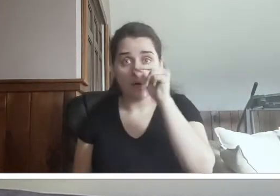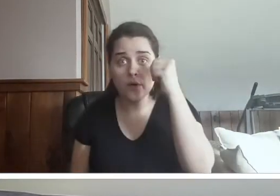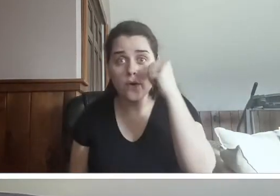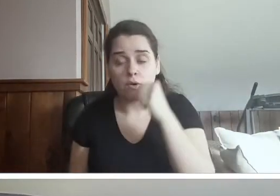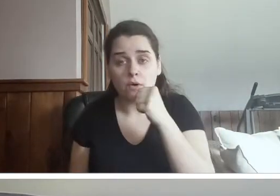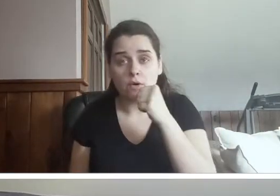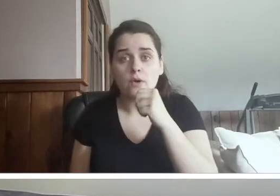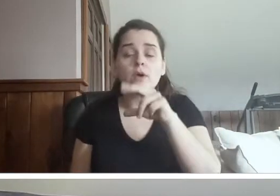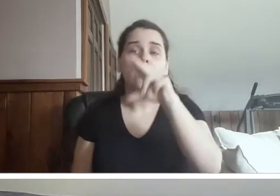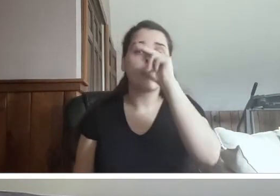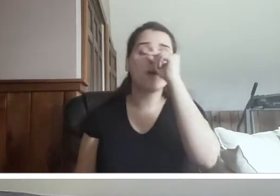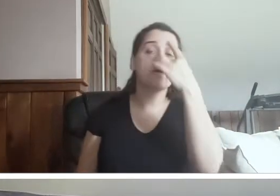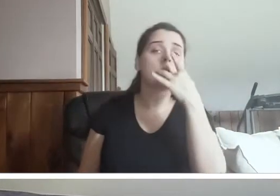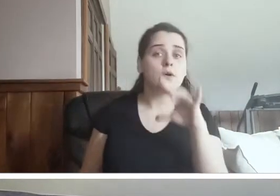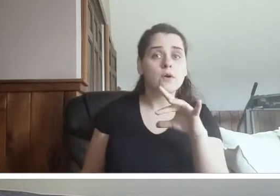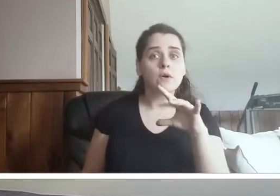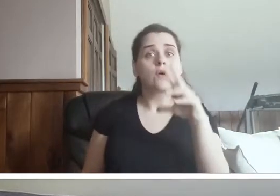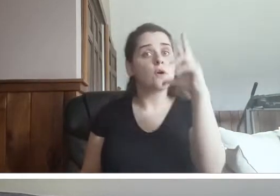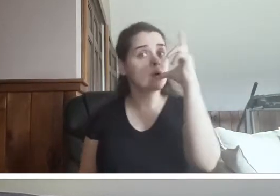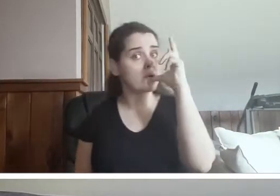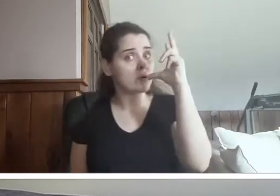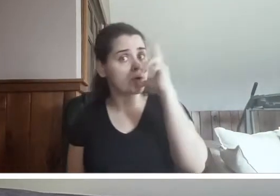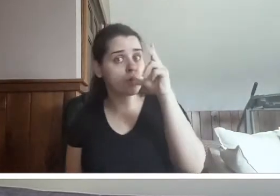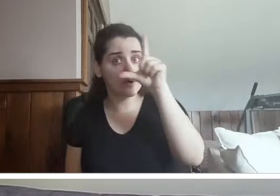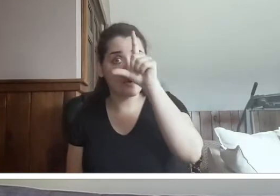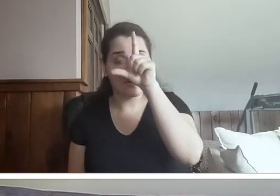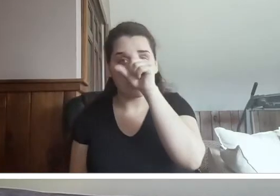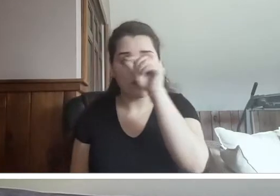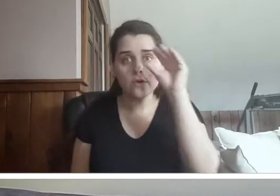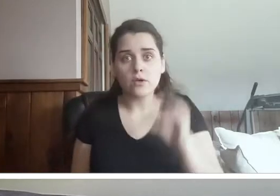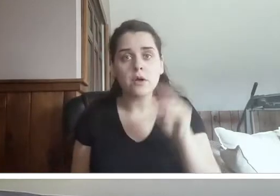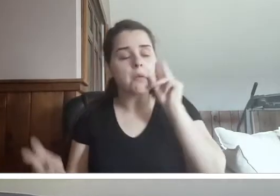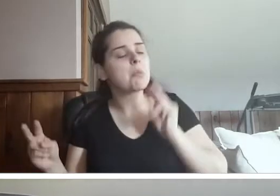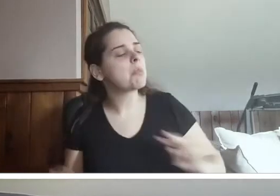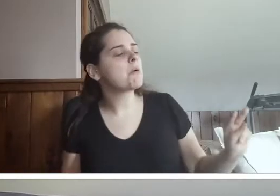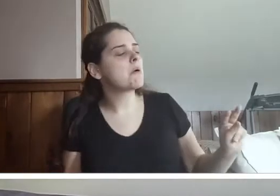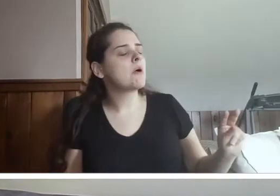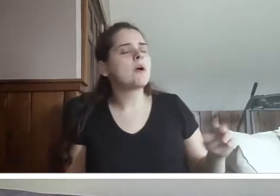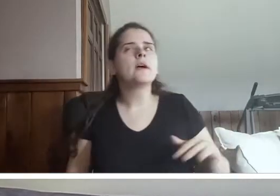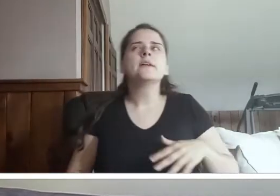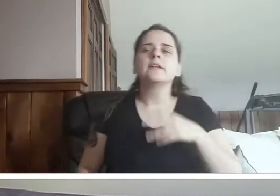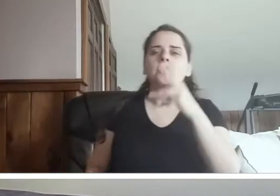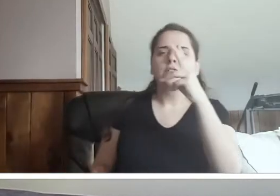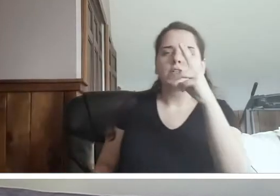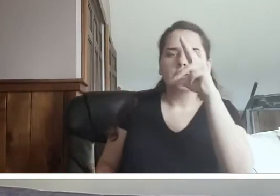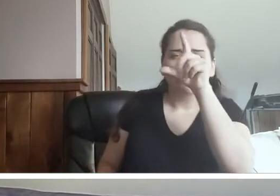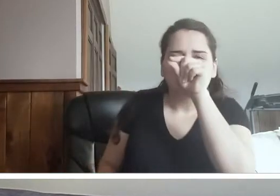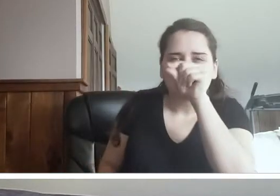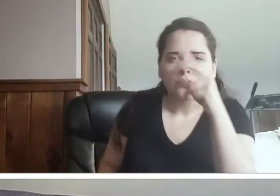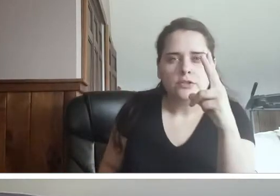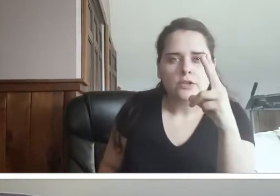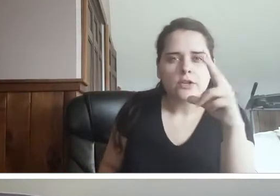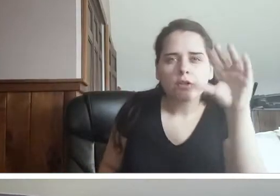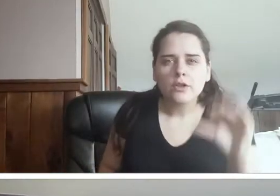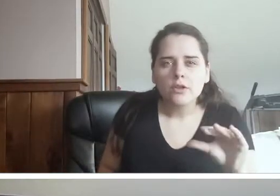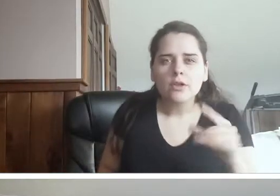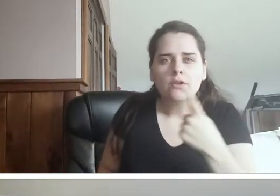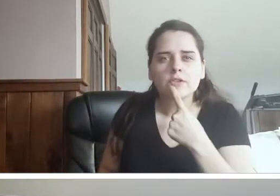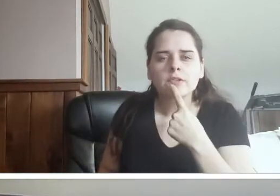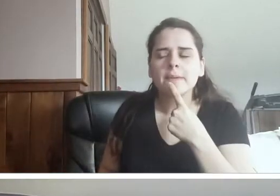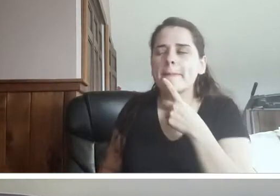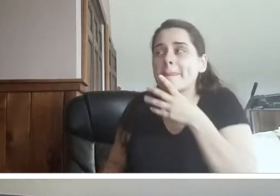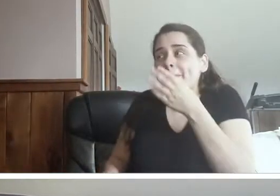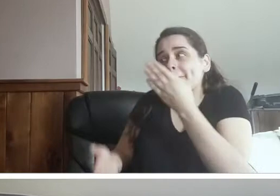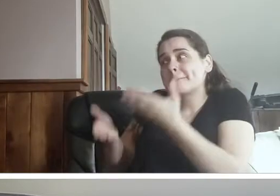The sky is falling, said Chicken Little. Oh, and Henny